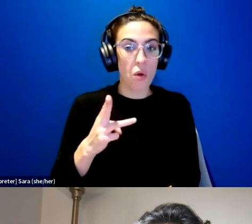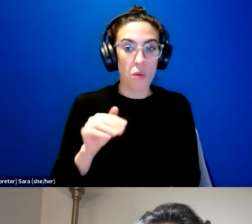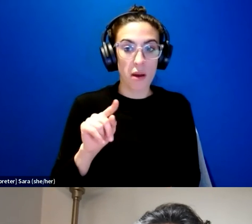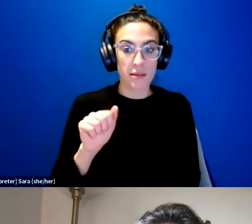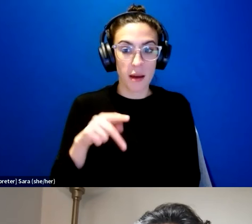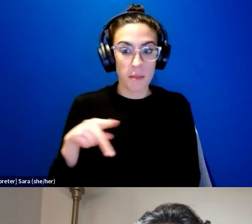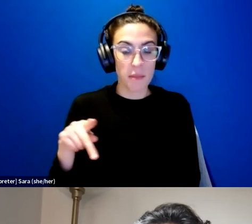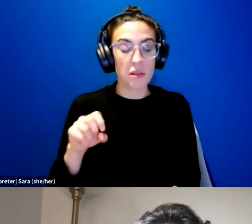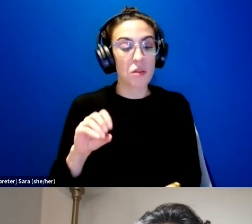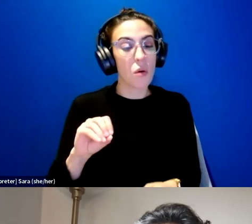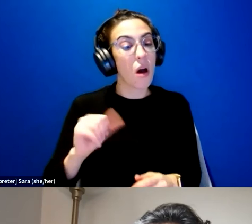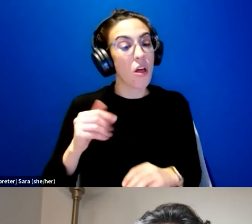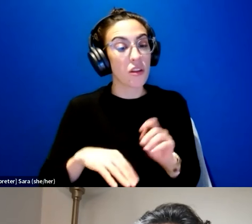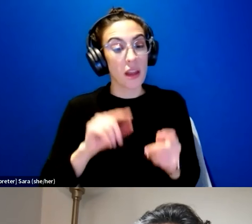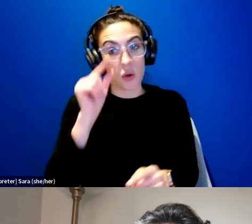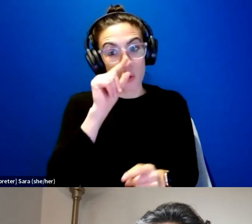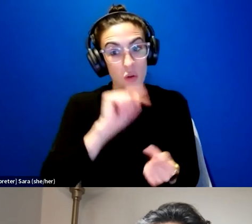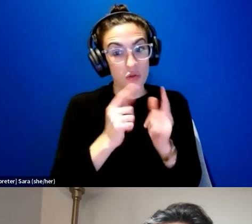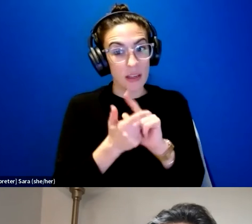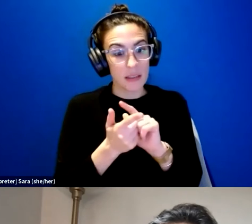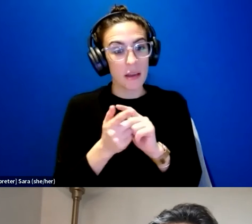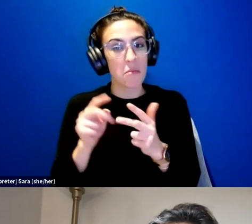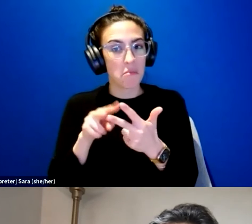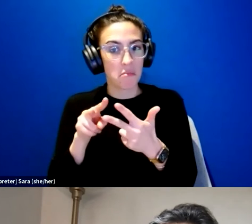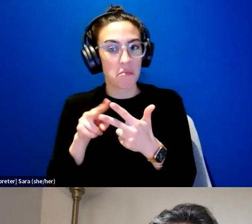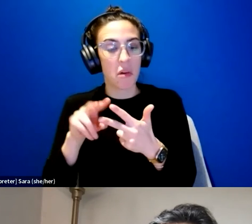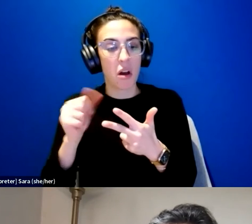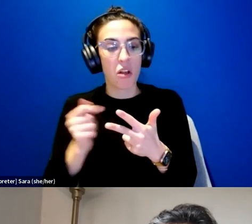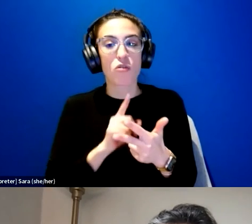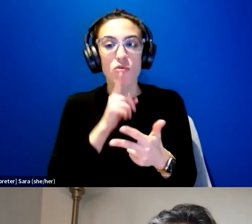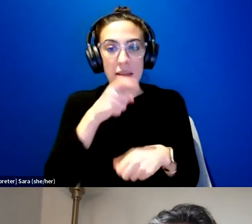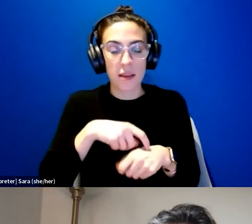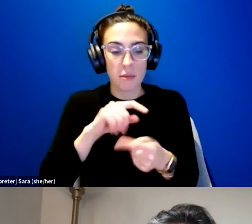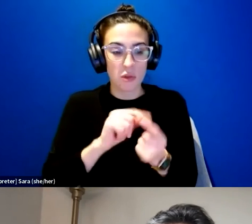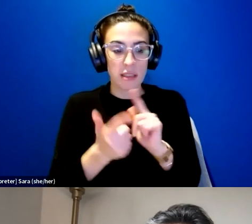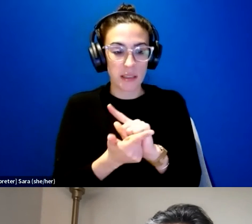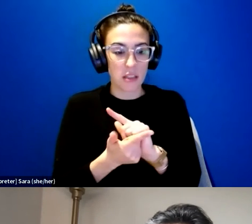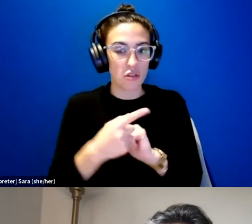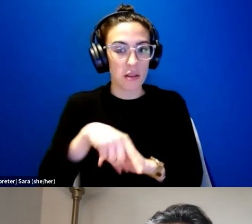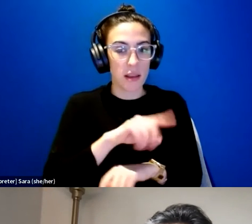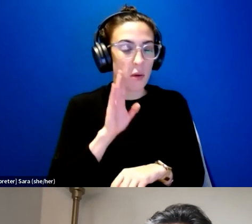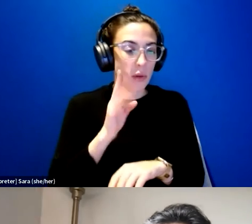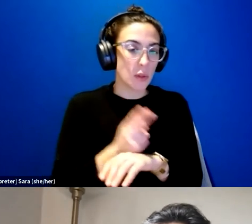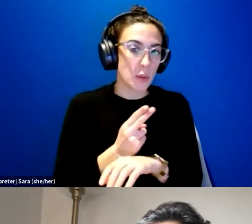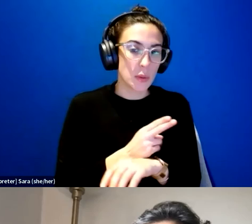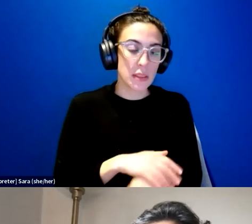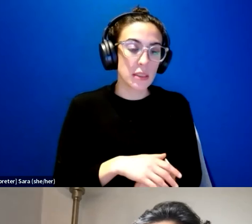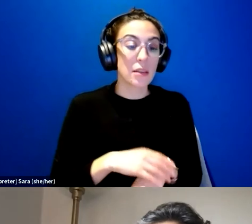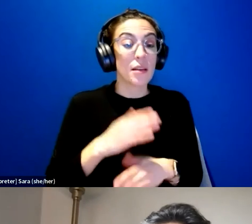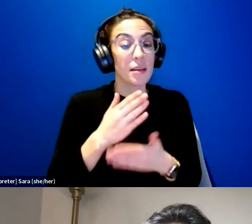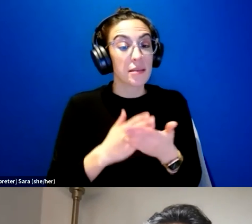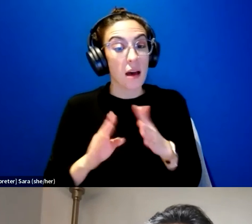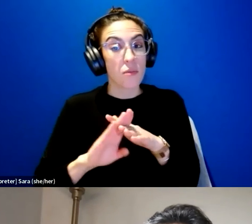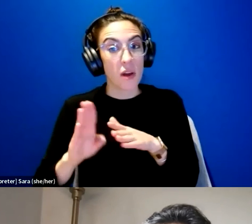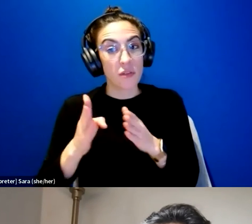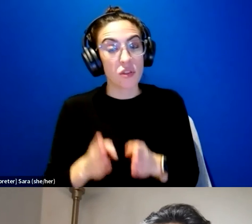besides Google Translate, that was another real-time translation one that they used. And then also some refugees would